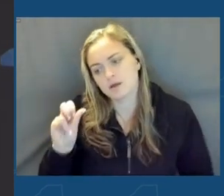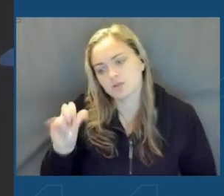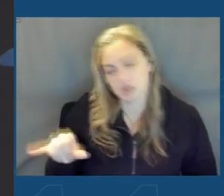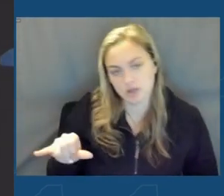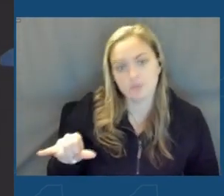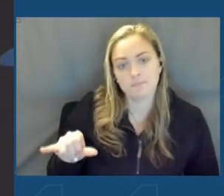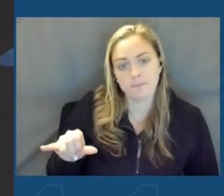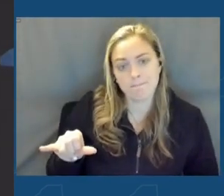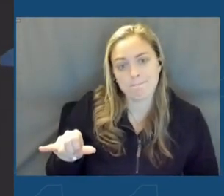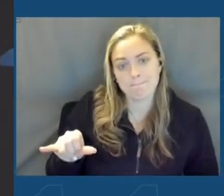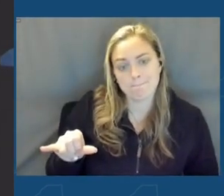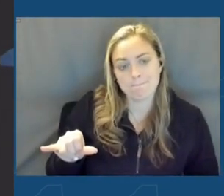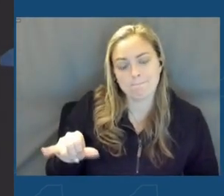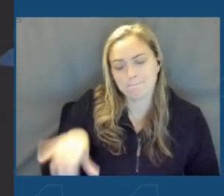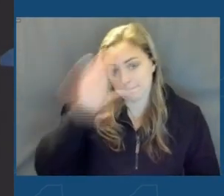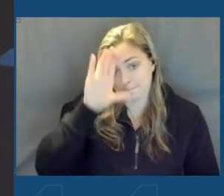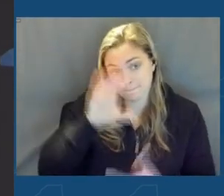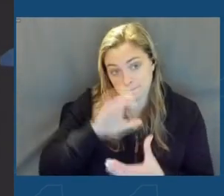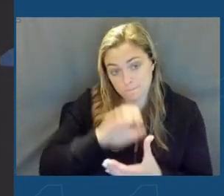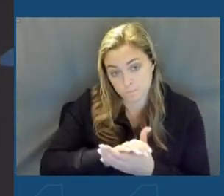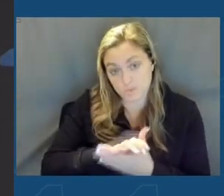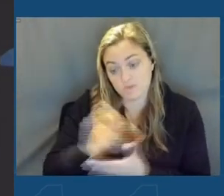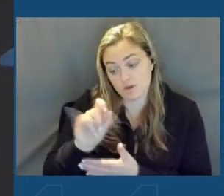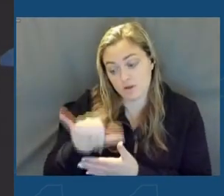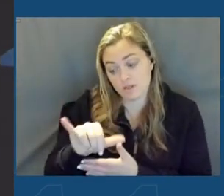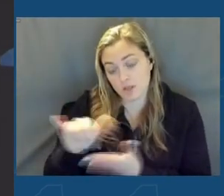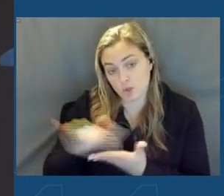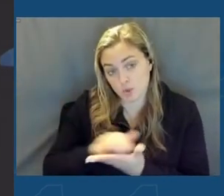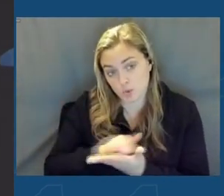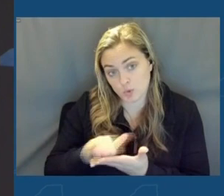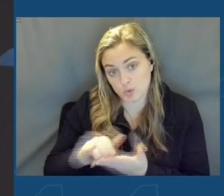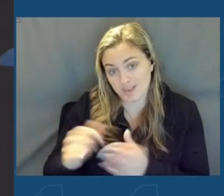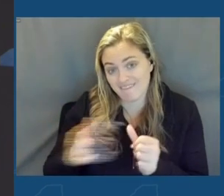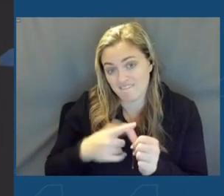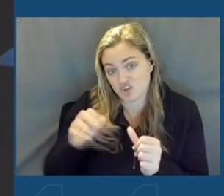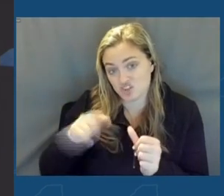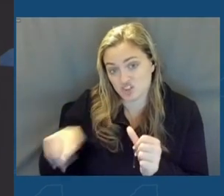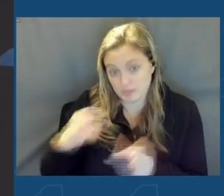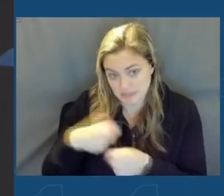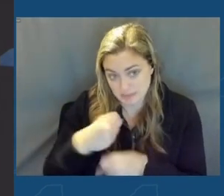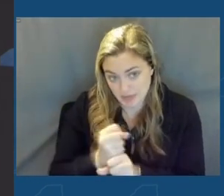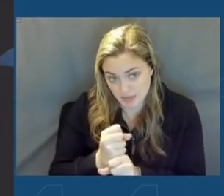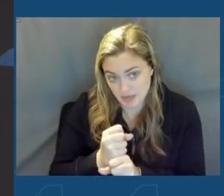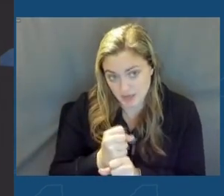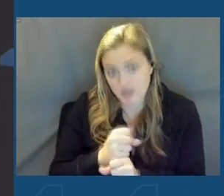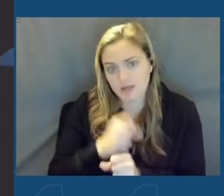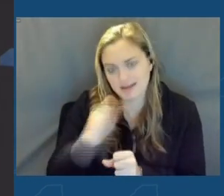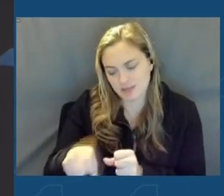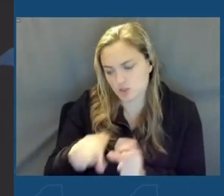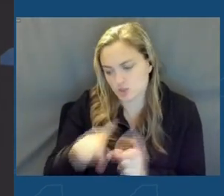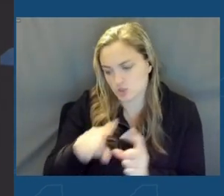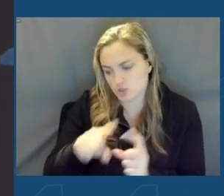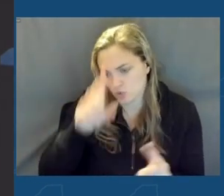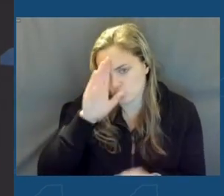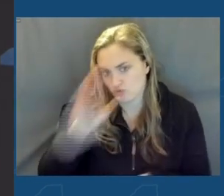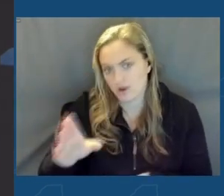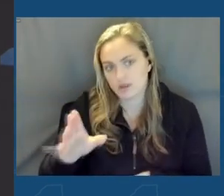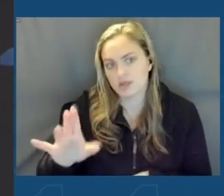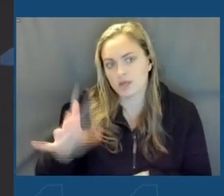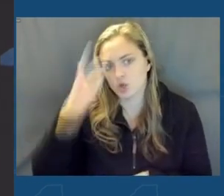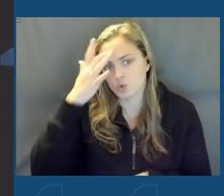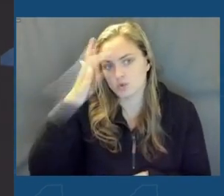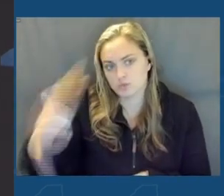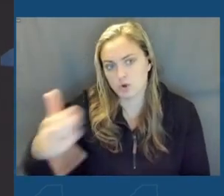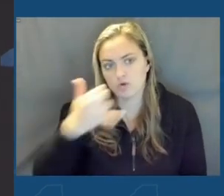that in Clay, New York, that first chip that is manufactured needs to go directly into a smartphone